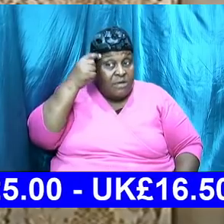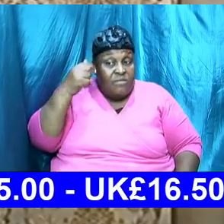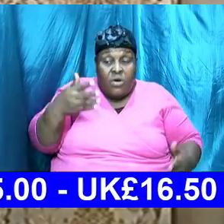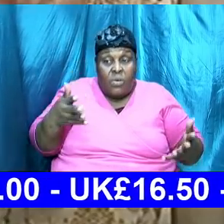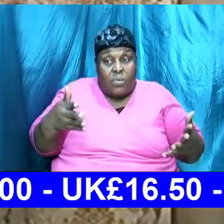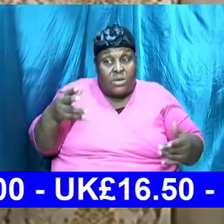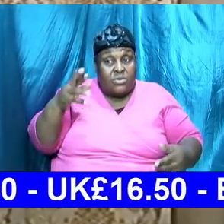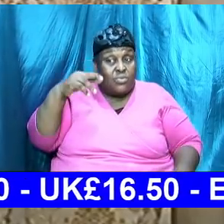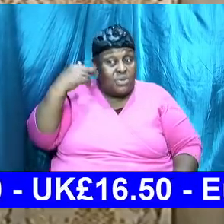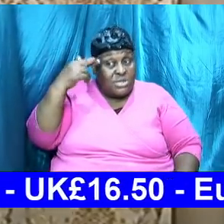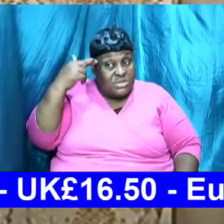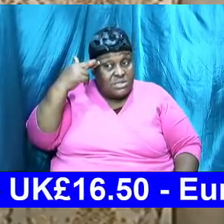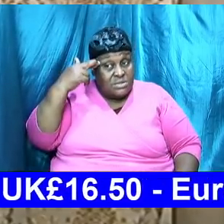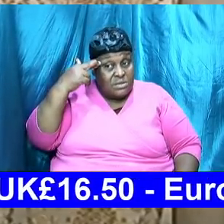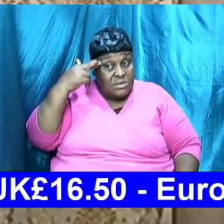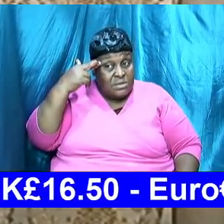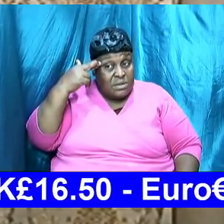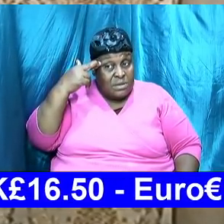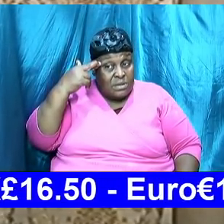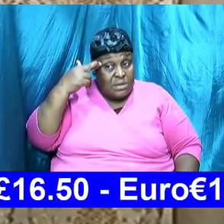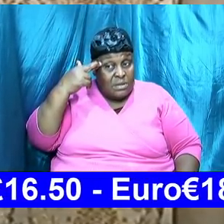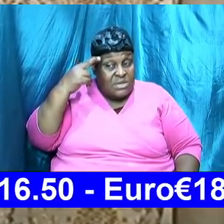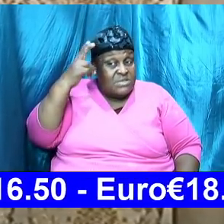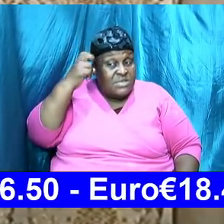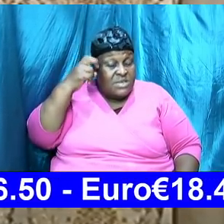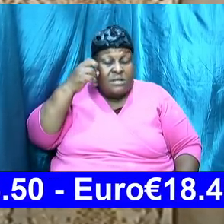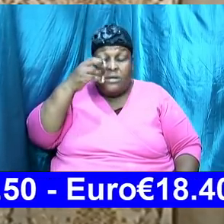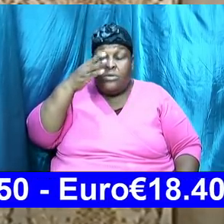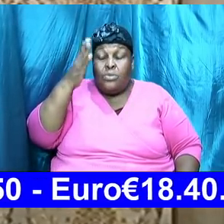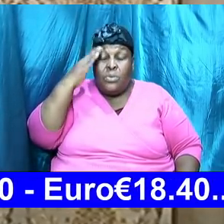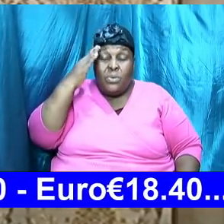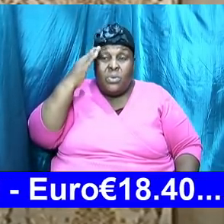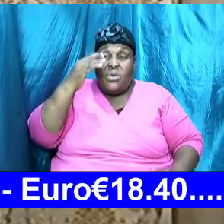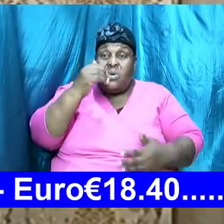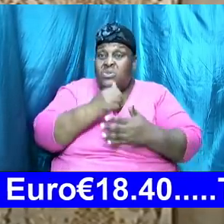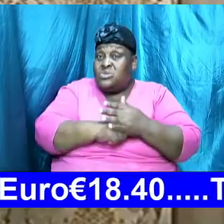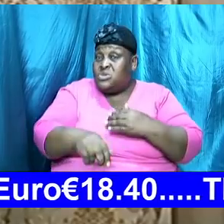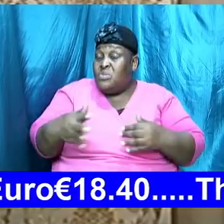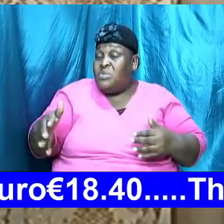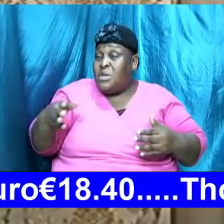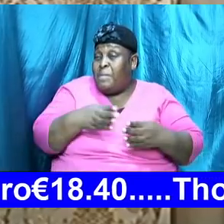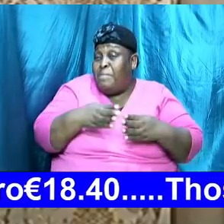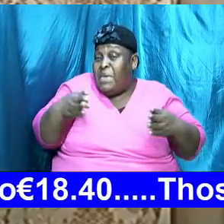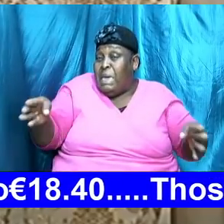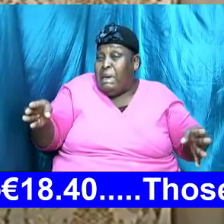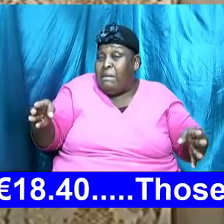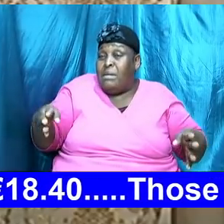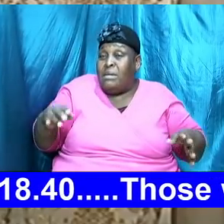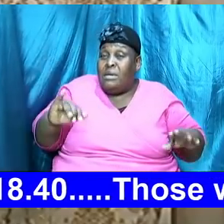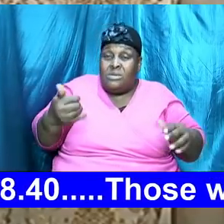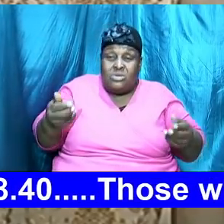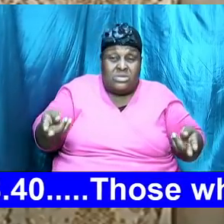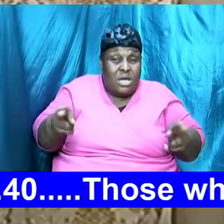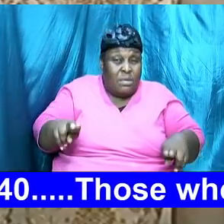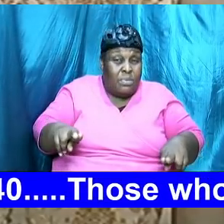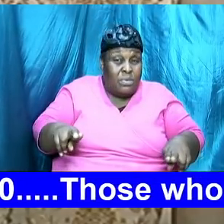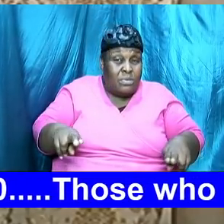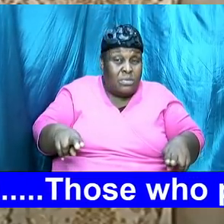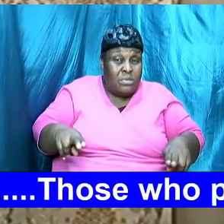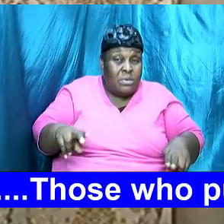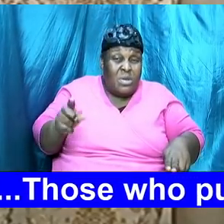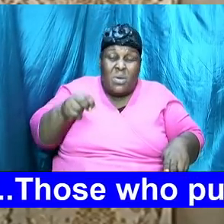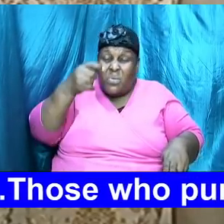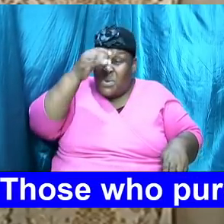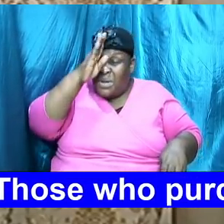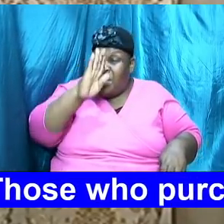something big had just happened he knew something massive had just happened where God made man and